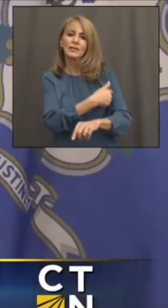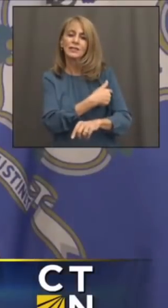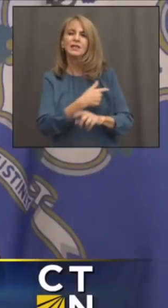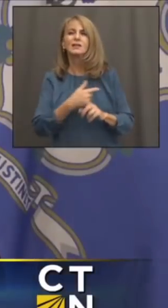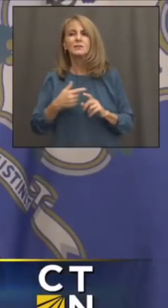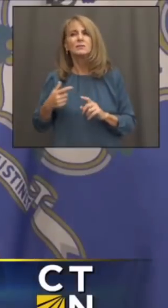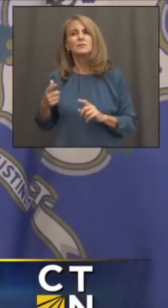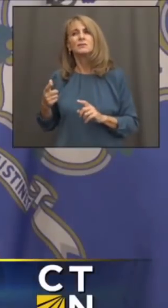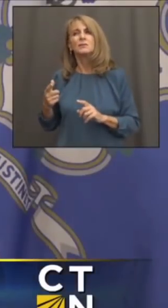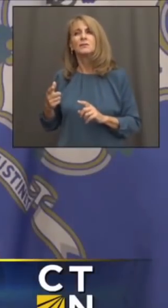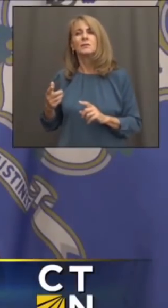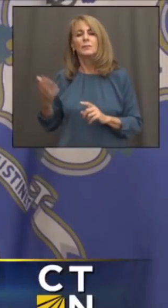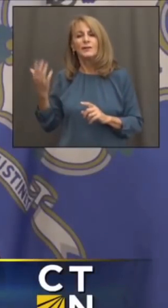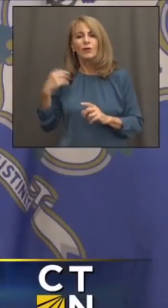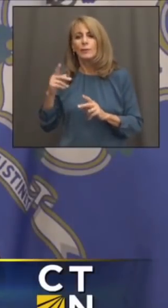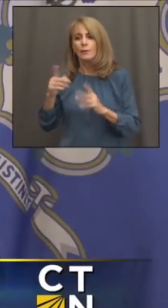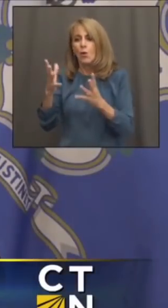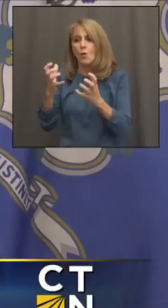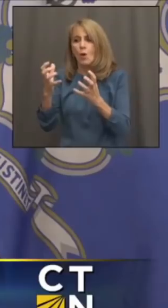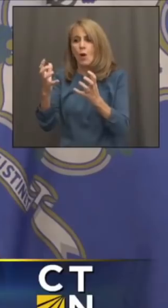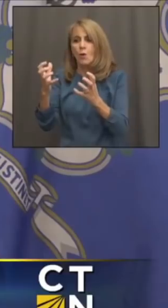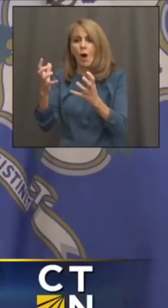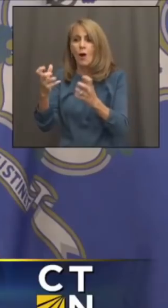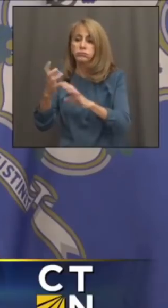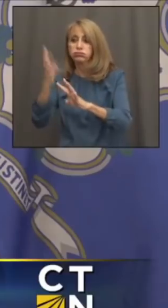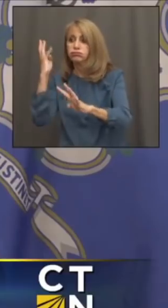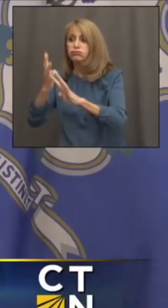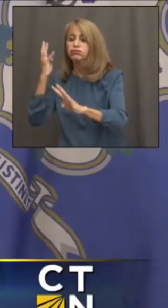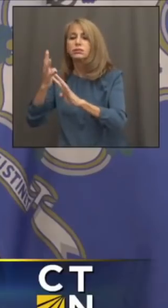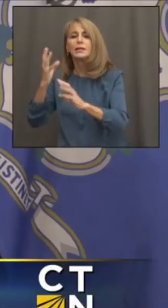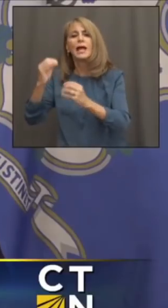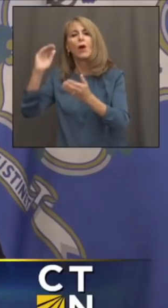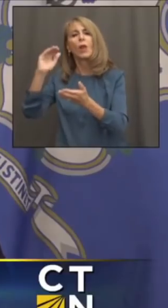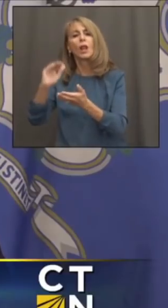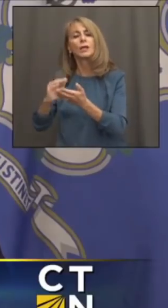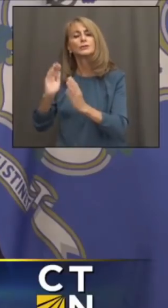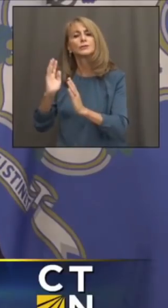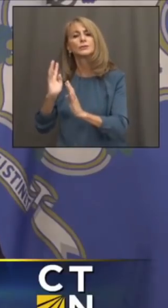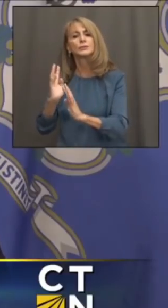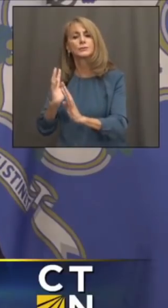over the last couple weeks. Isn't that about right, Josh? Exactly right.